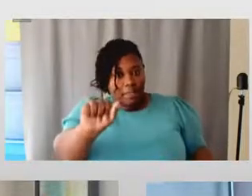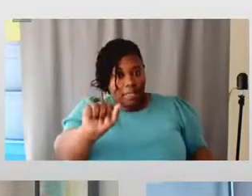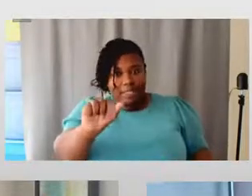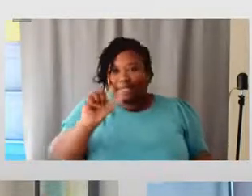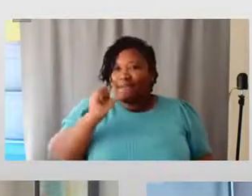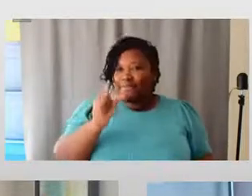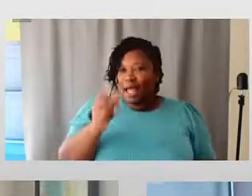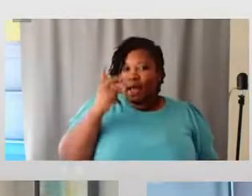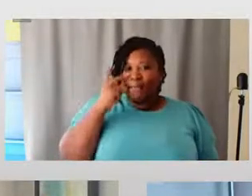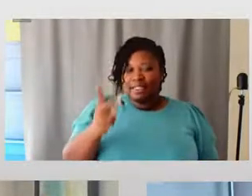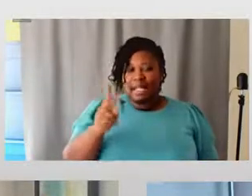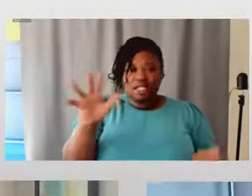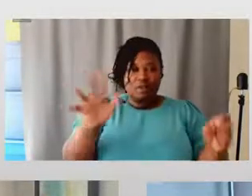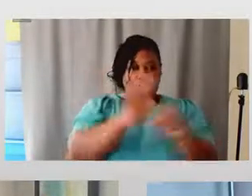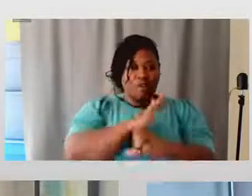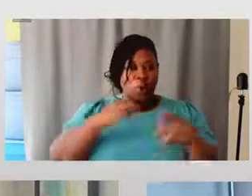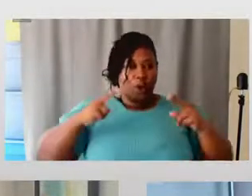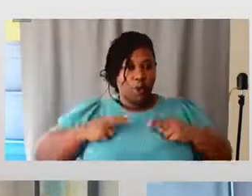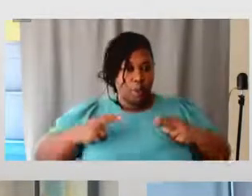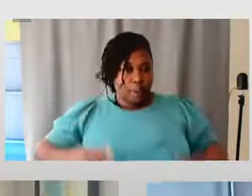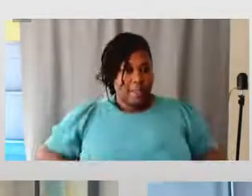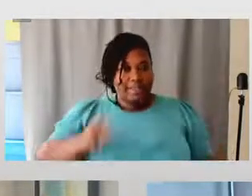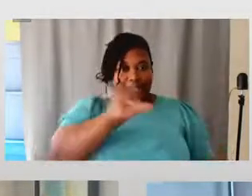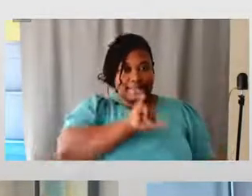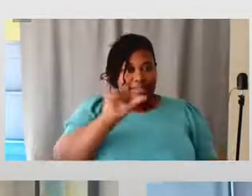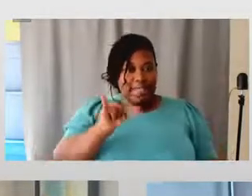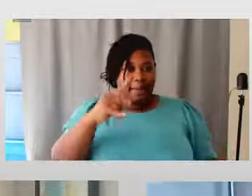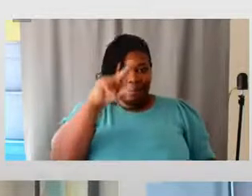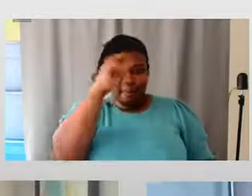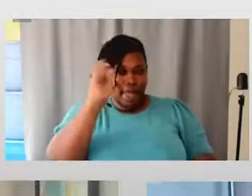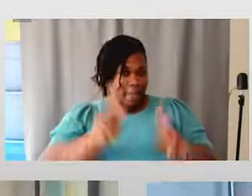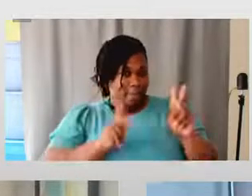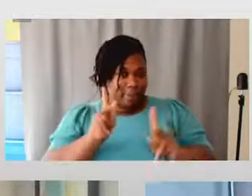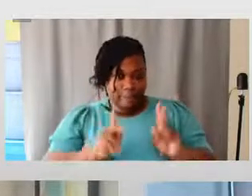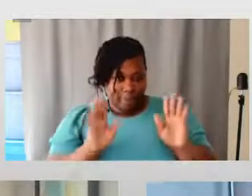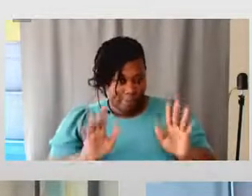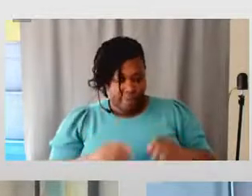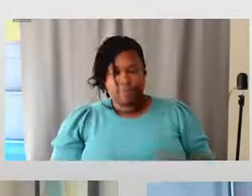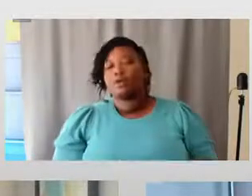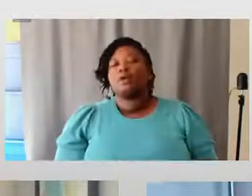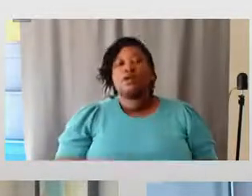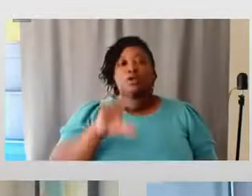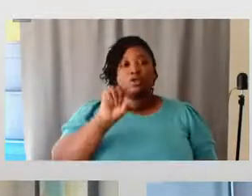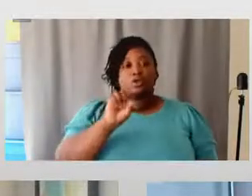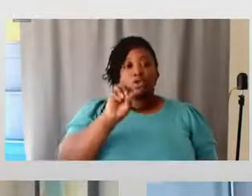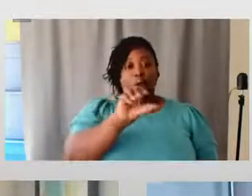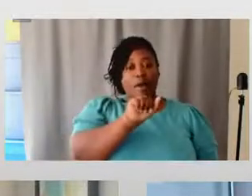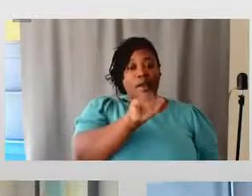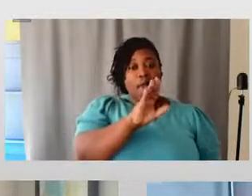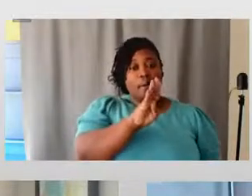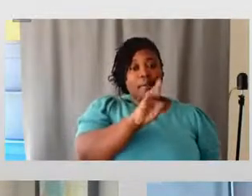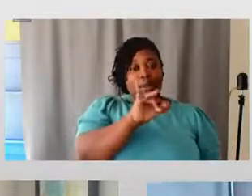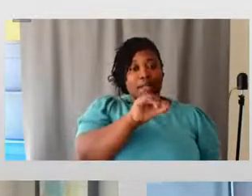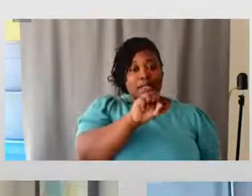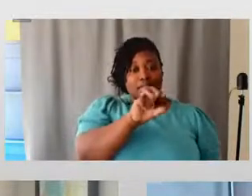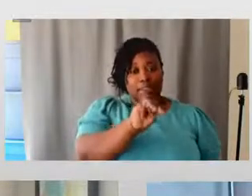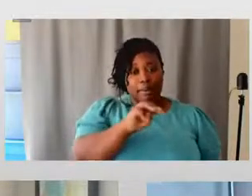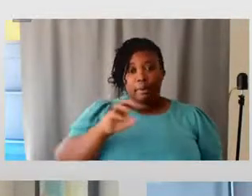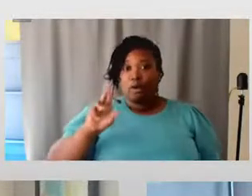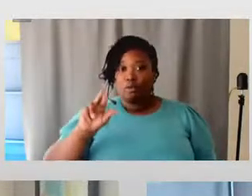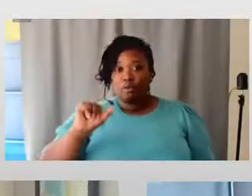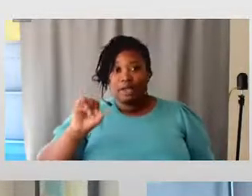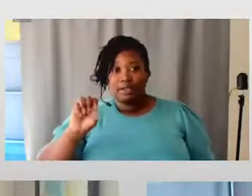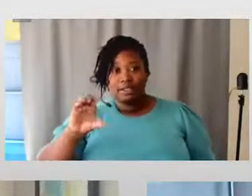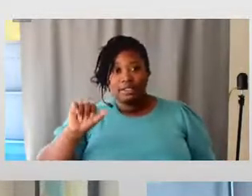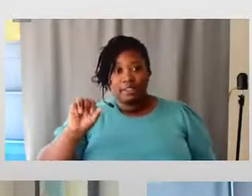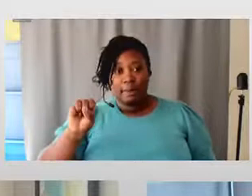as fully human, just like black people were not seen as fully human. And so ableism and racism are systemic frameworks and